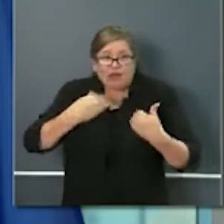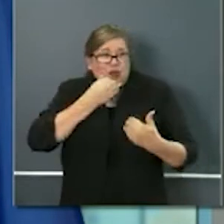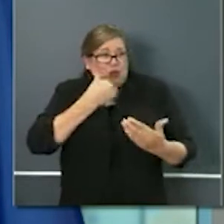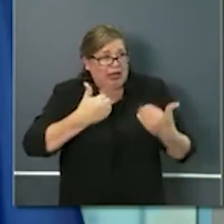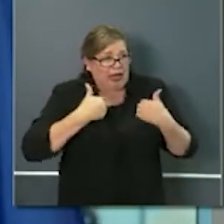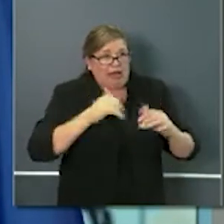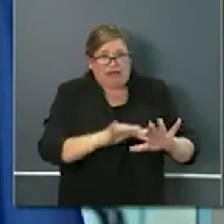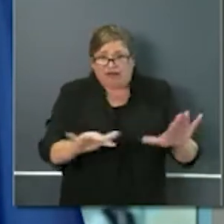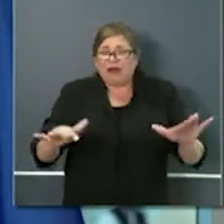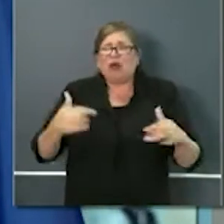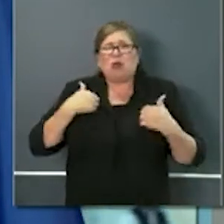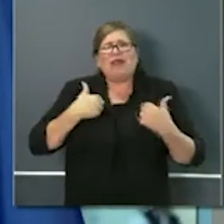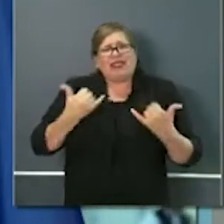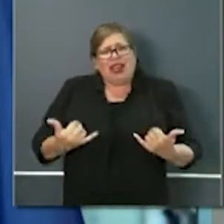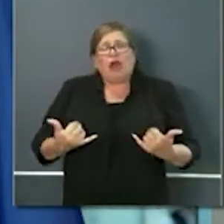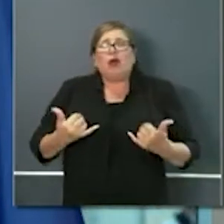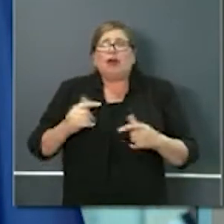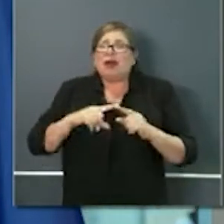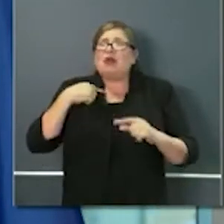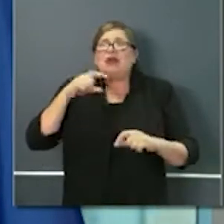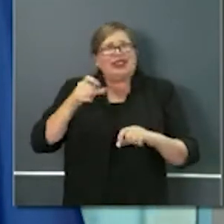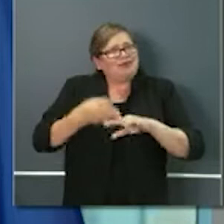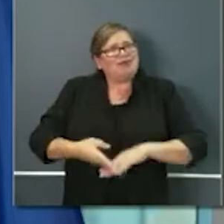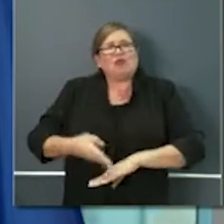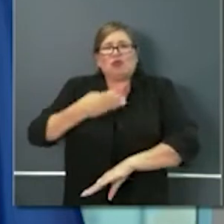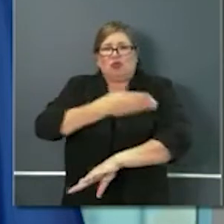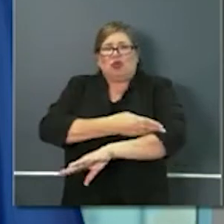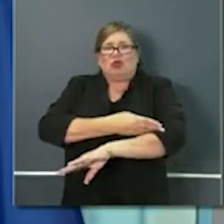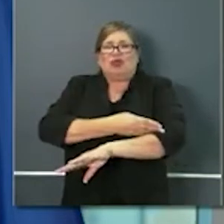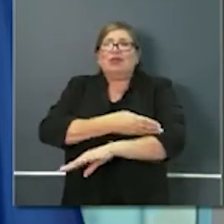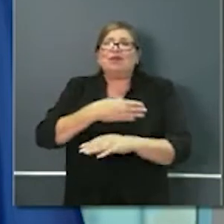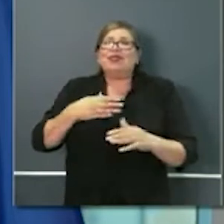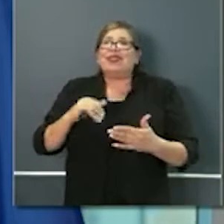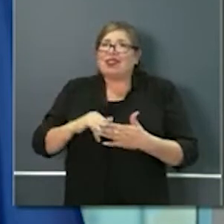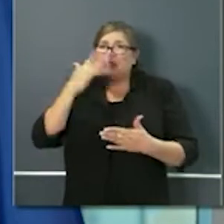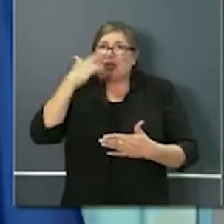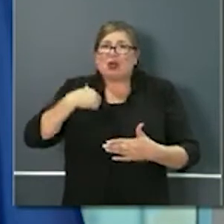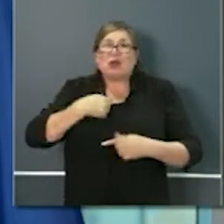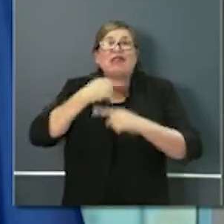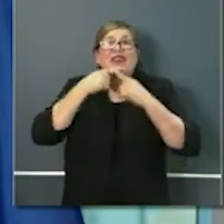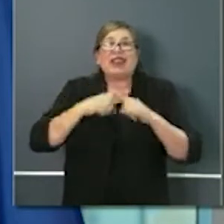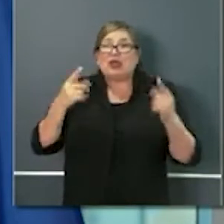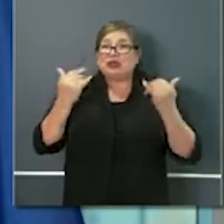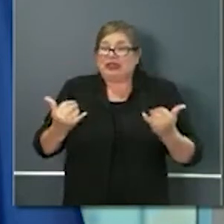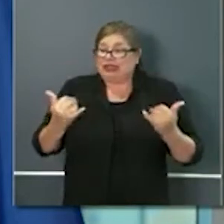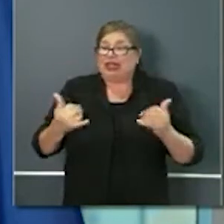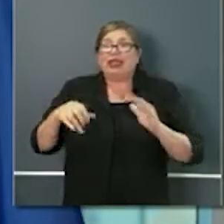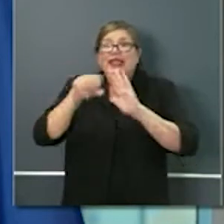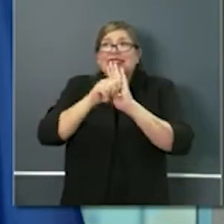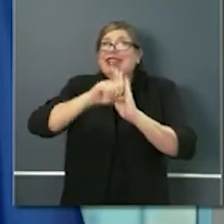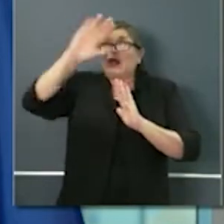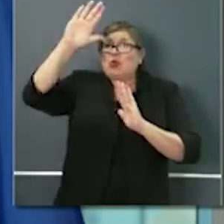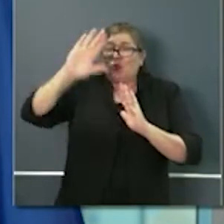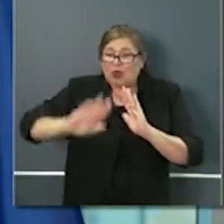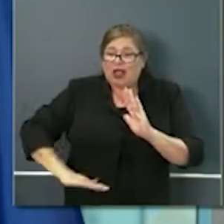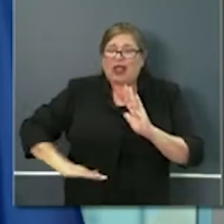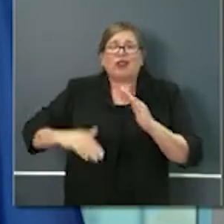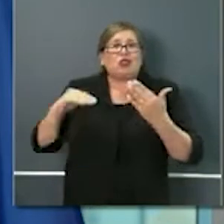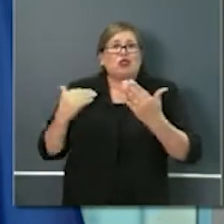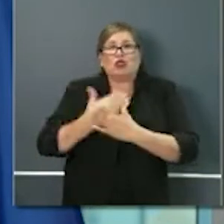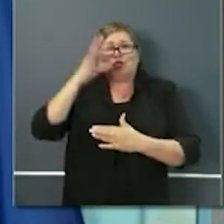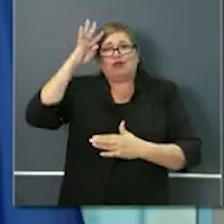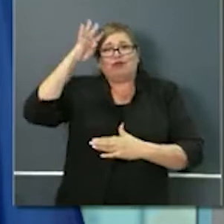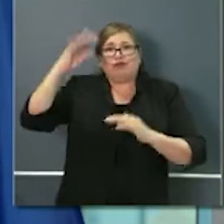things up significantly and that's what we are announcing here today a statewide initiative working with our partners at the